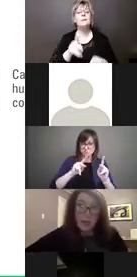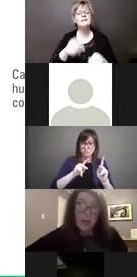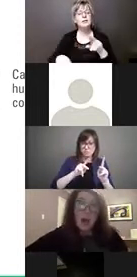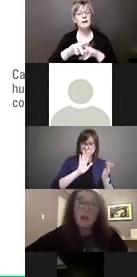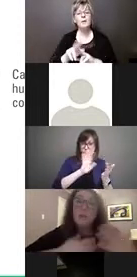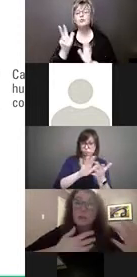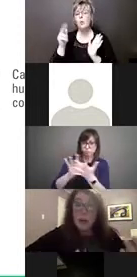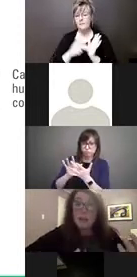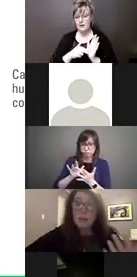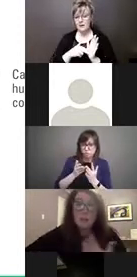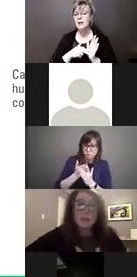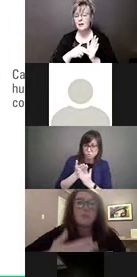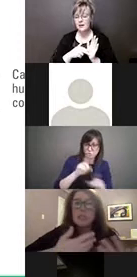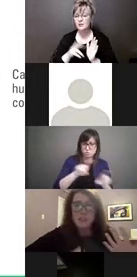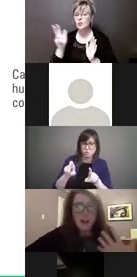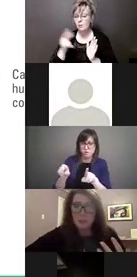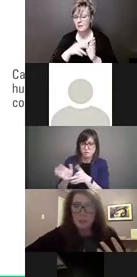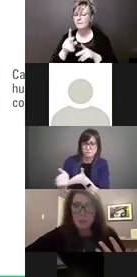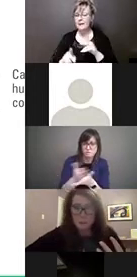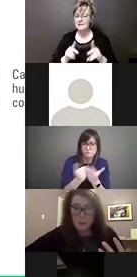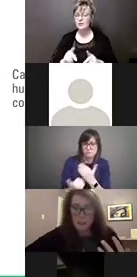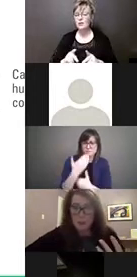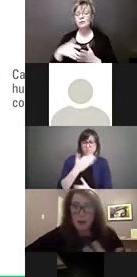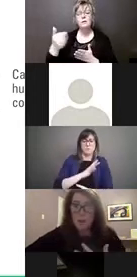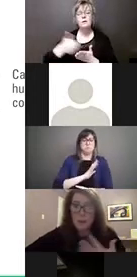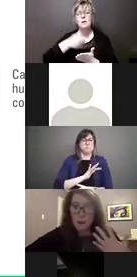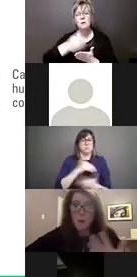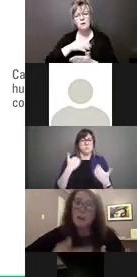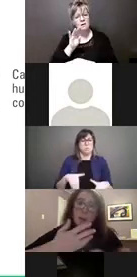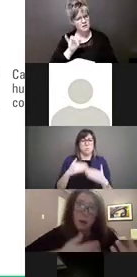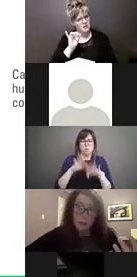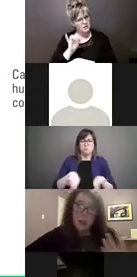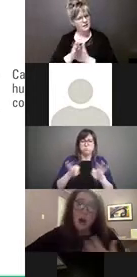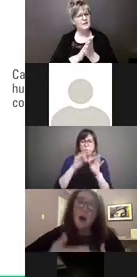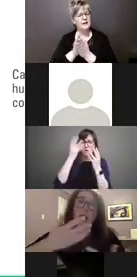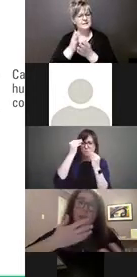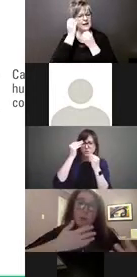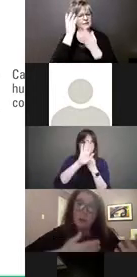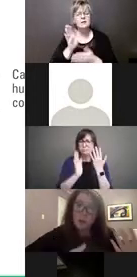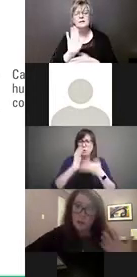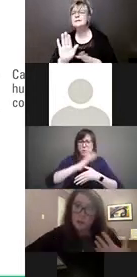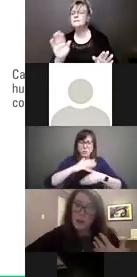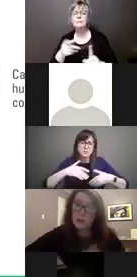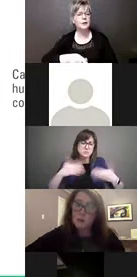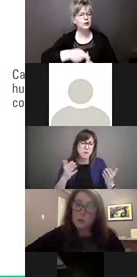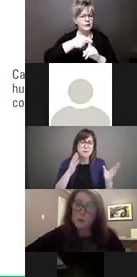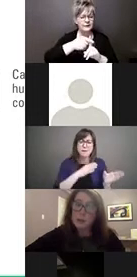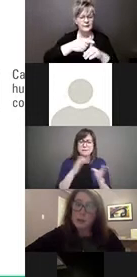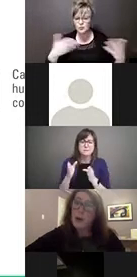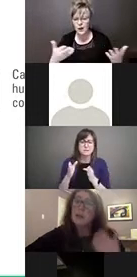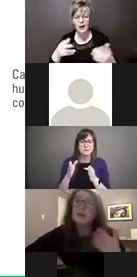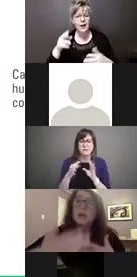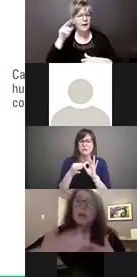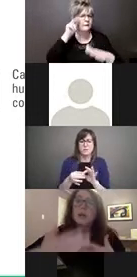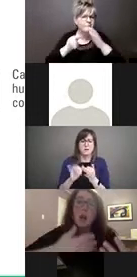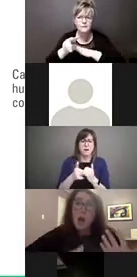survey who provided us with some really valuable information about what their priorities are and what their views are with respect to